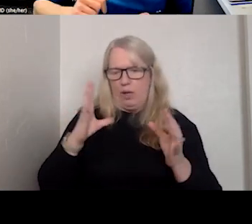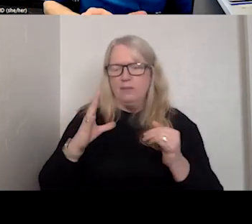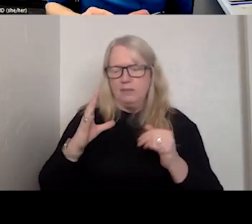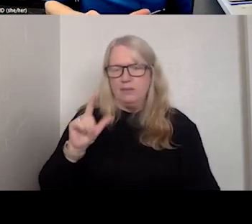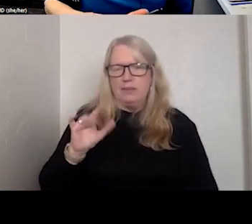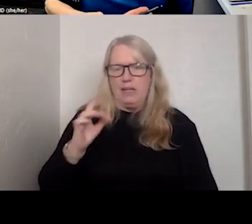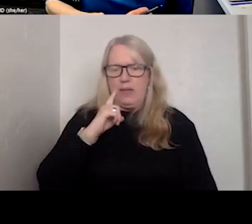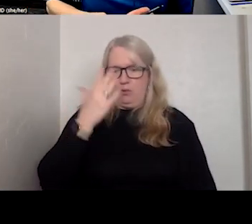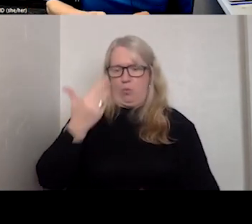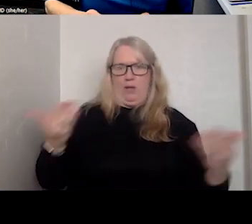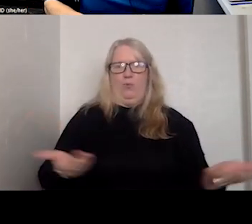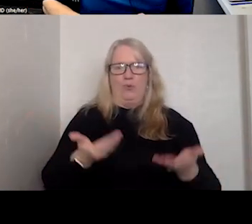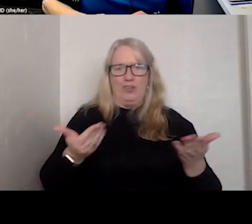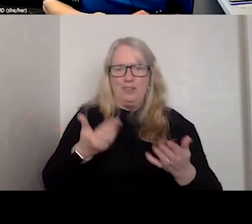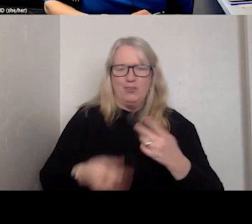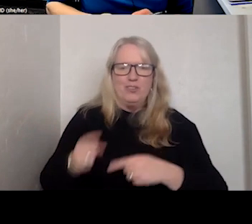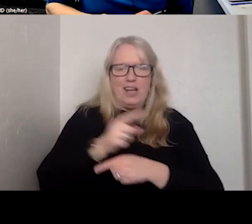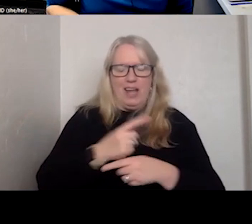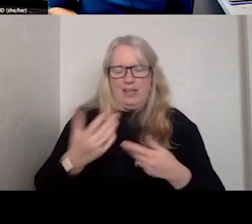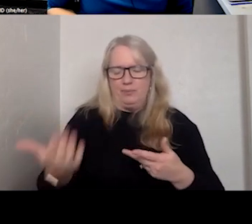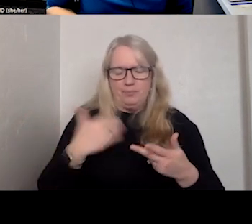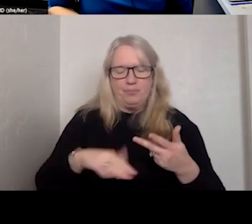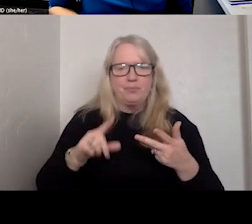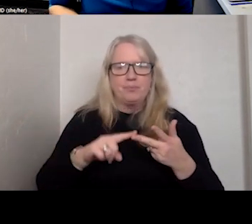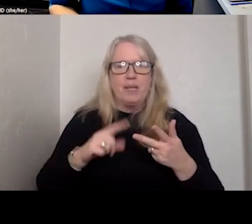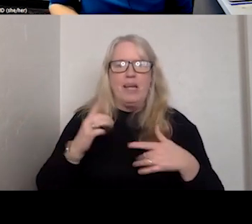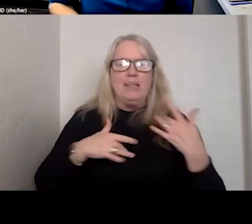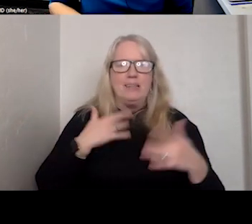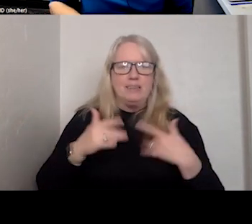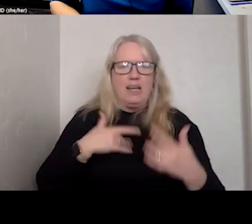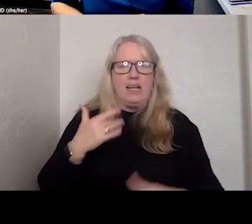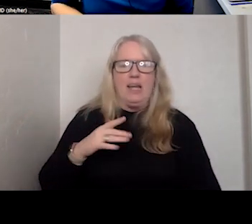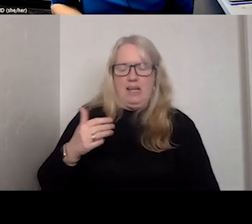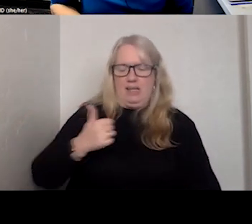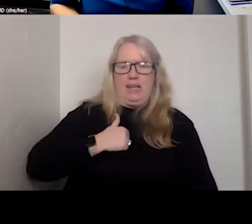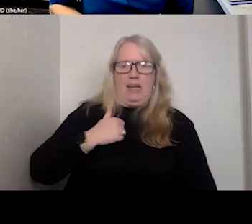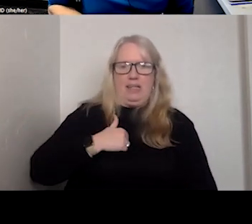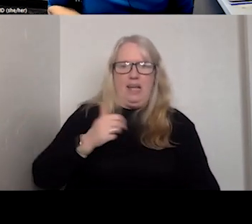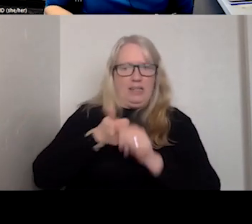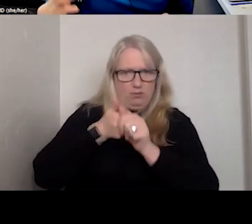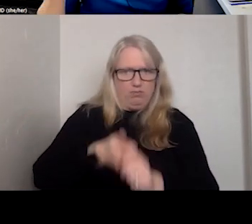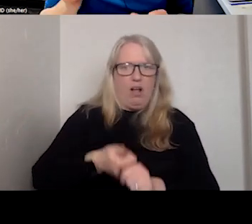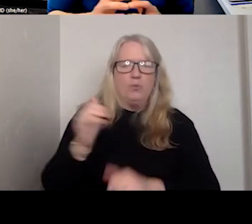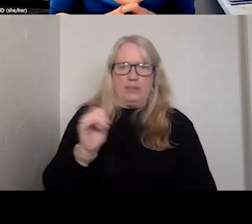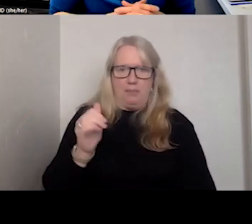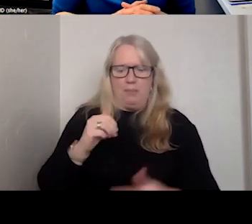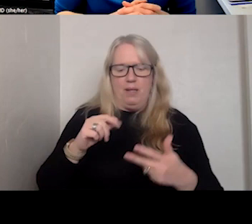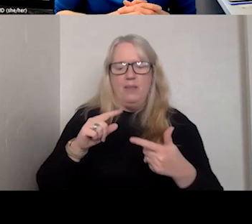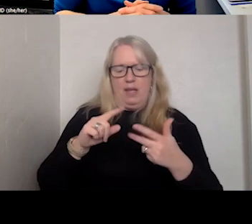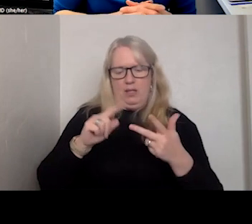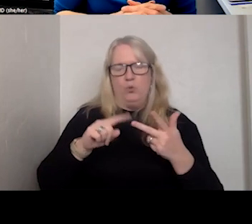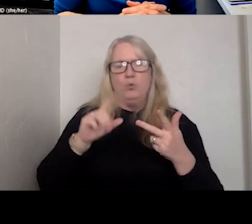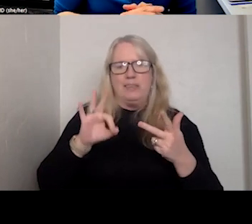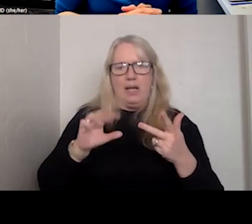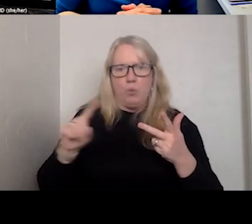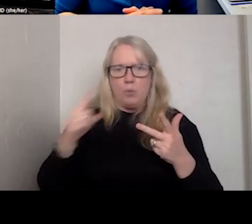we're all here today. And then also excited that Canada is following suit as well, they use 911 for